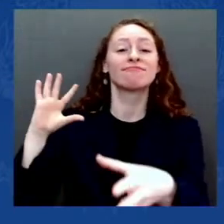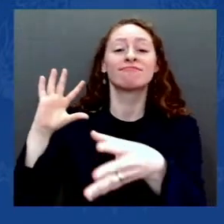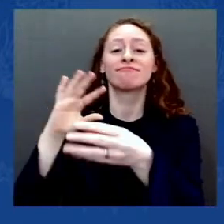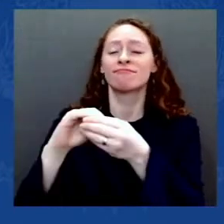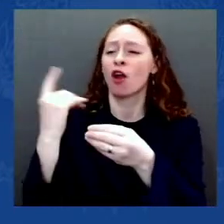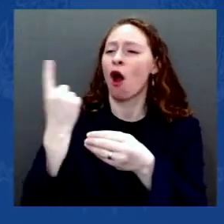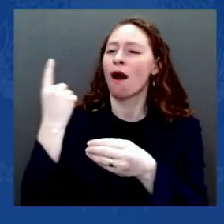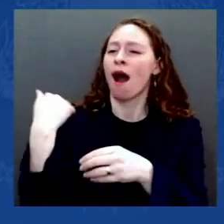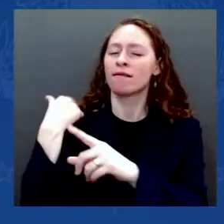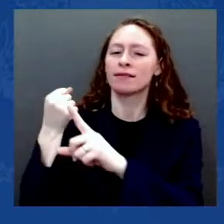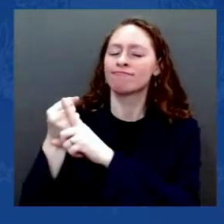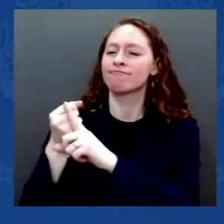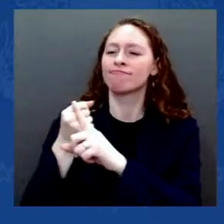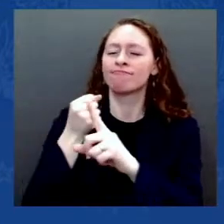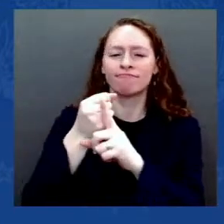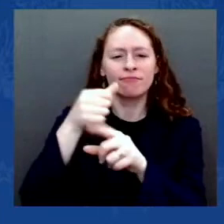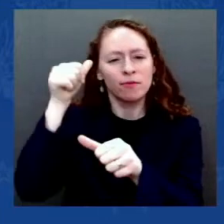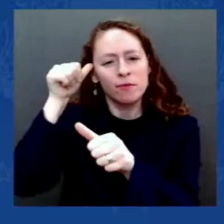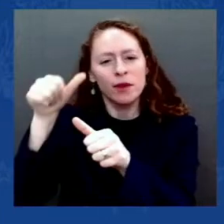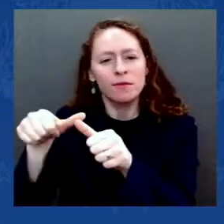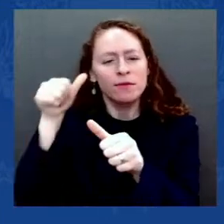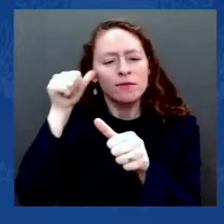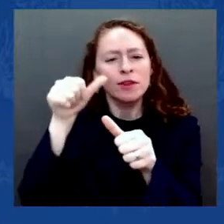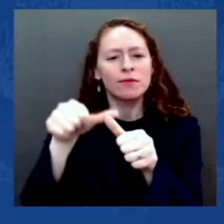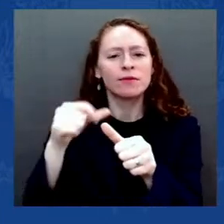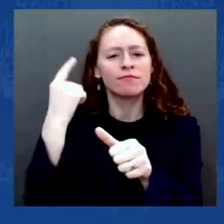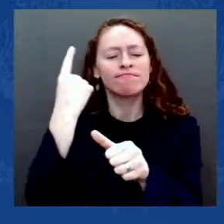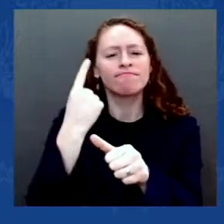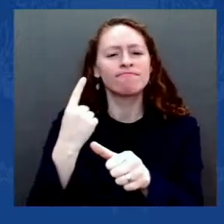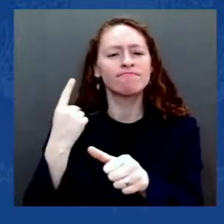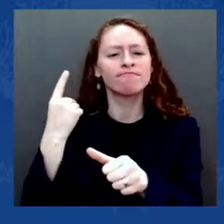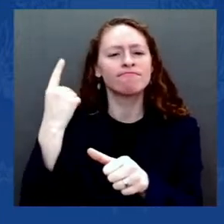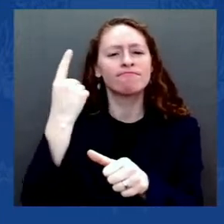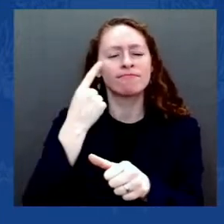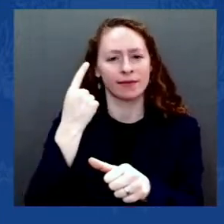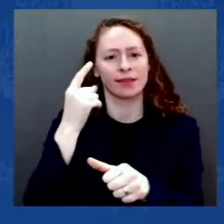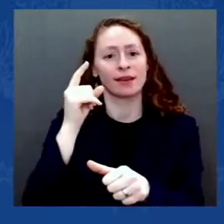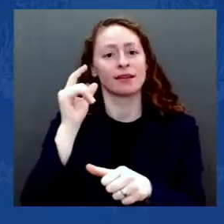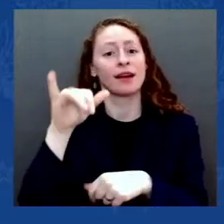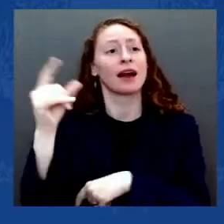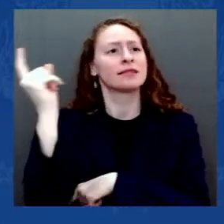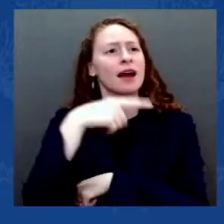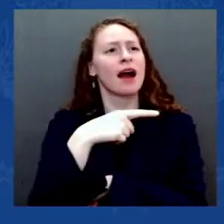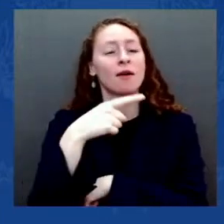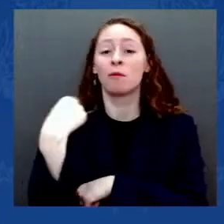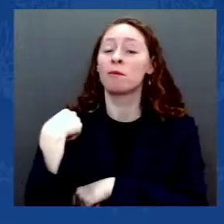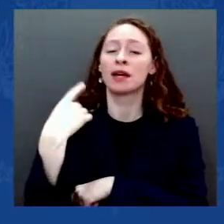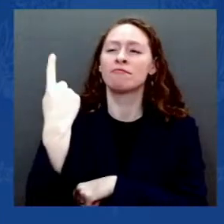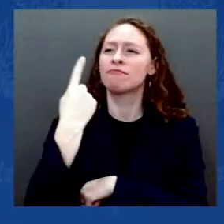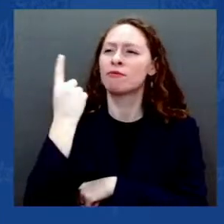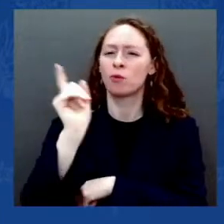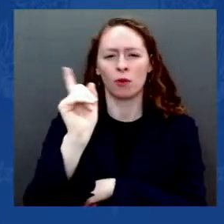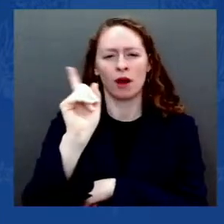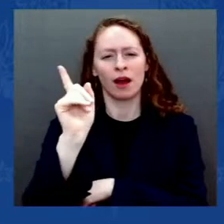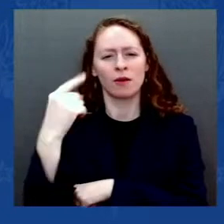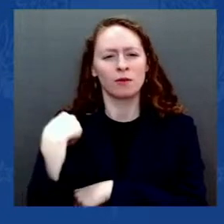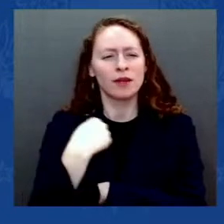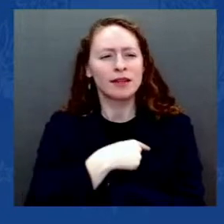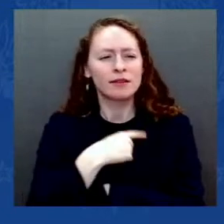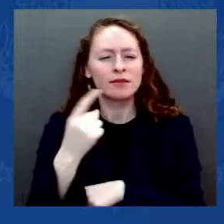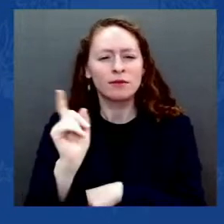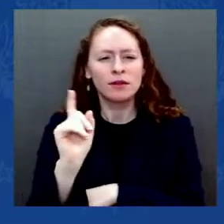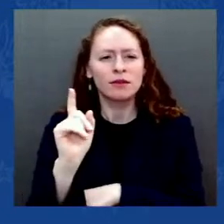have lived through them where they were and what they were doing when our democracy came under